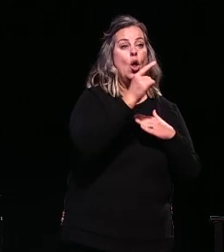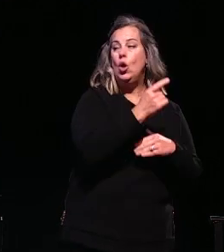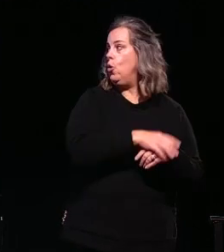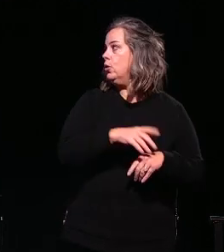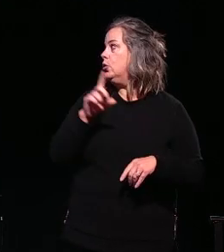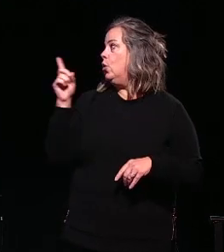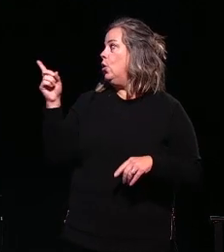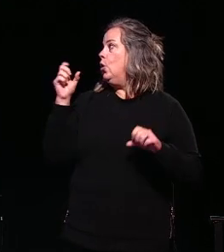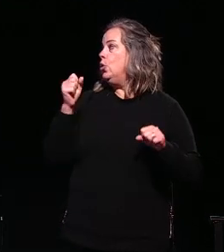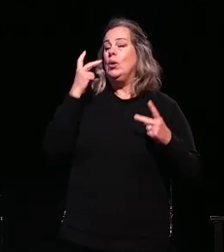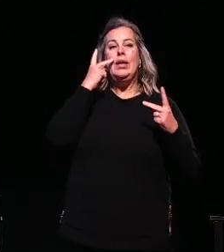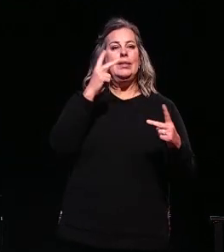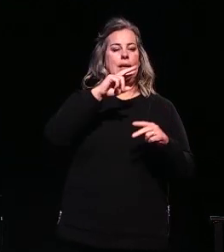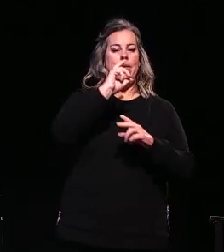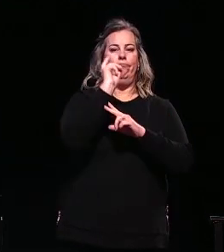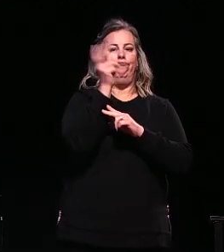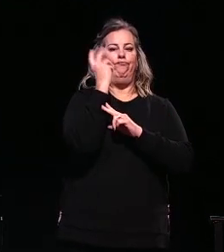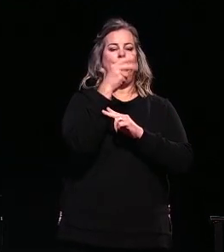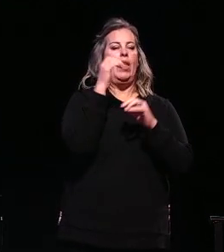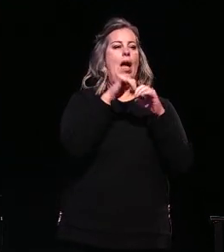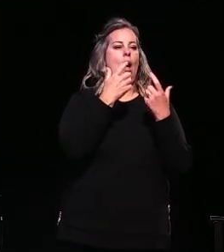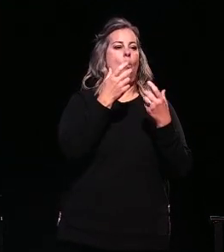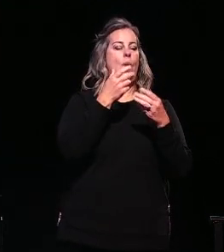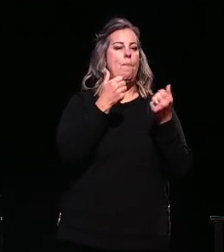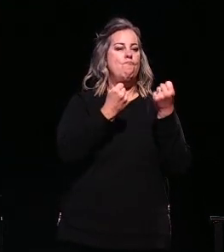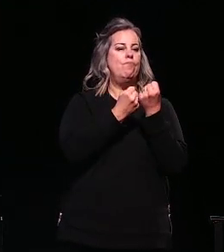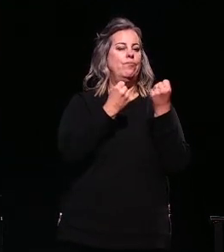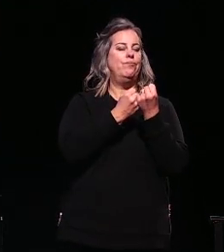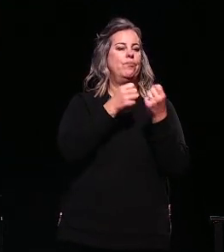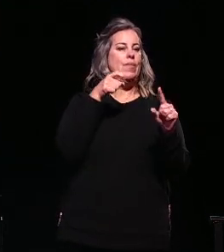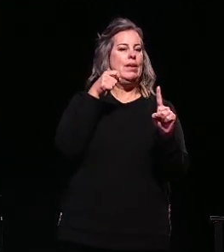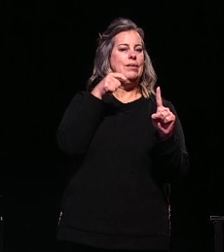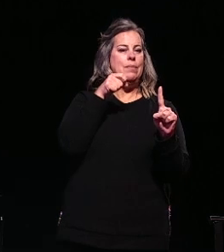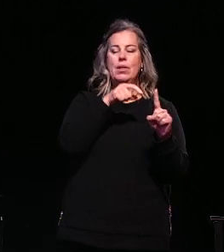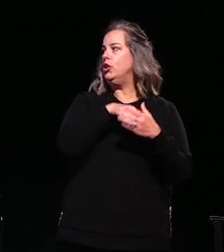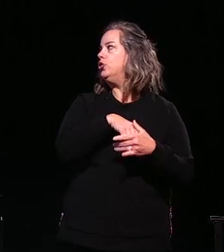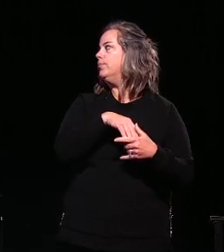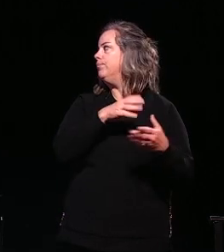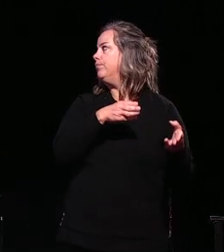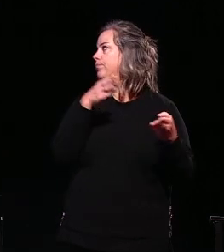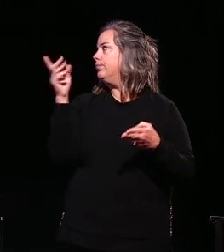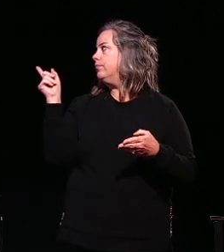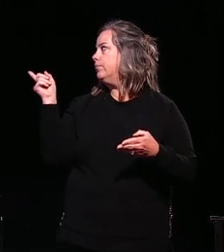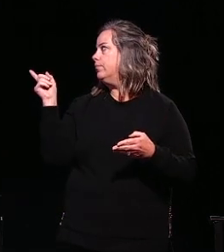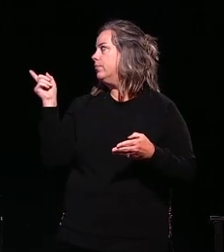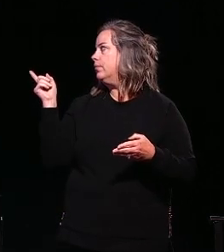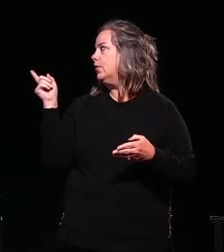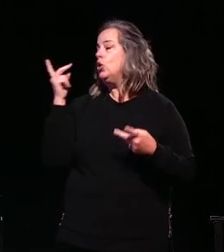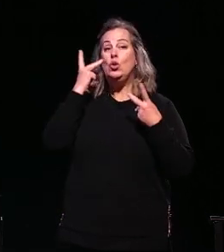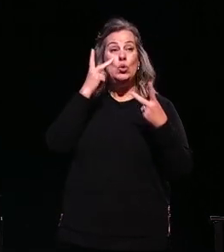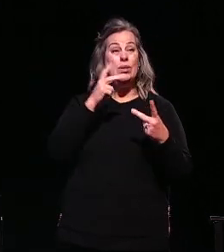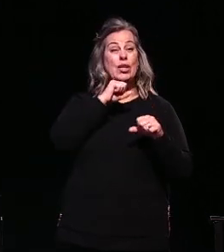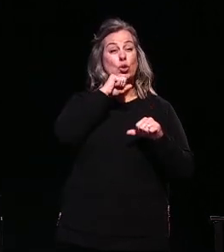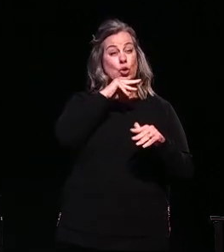action which is how the Vortex improves stimulation. The second video shows a Vortex device prepping a cow. Please note the initial dirty state of